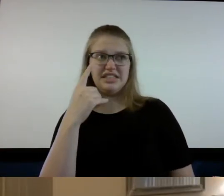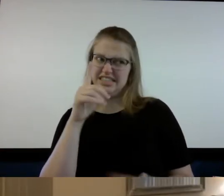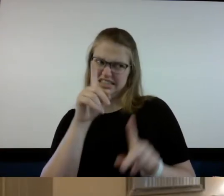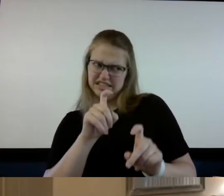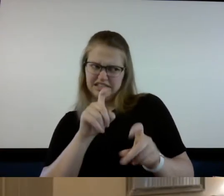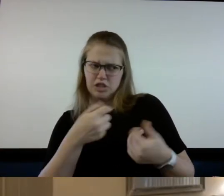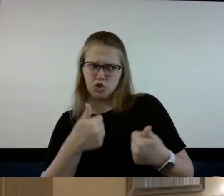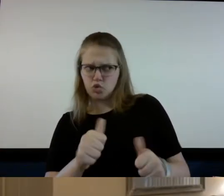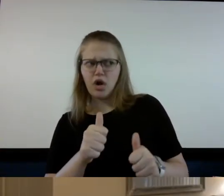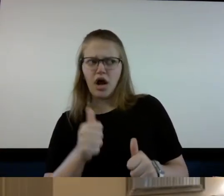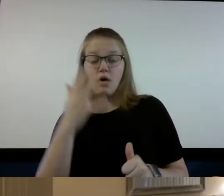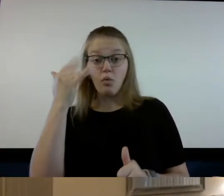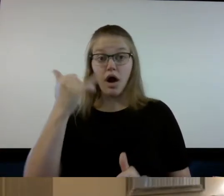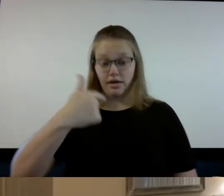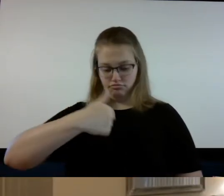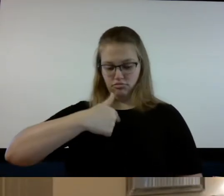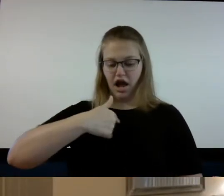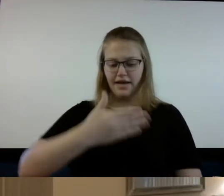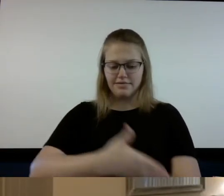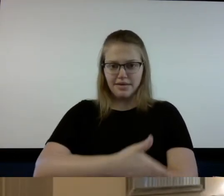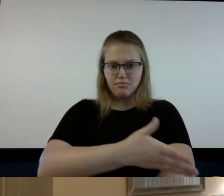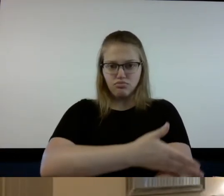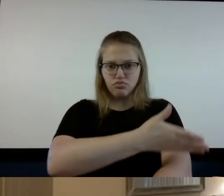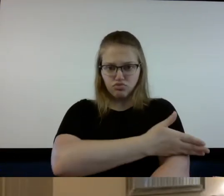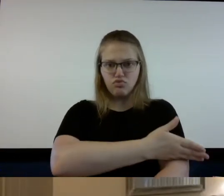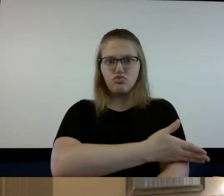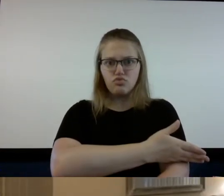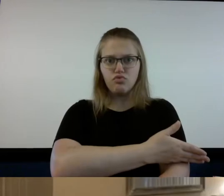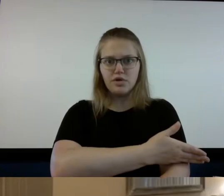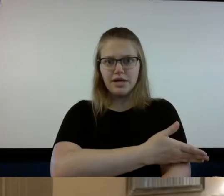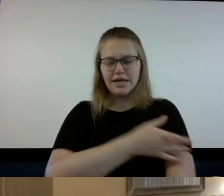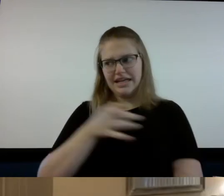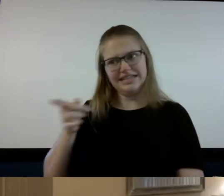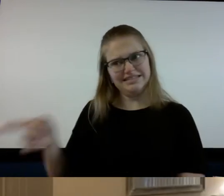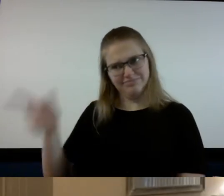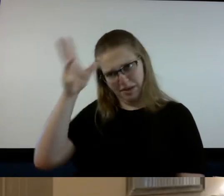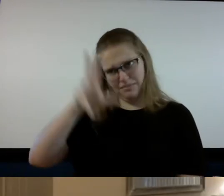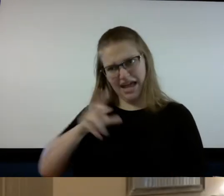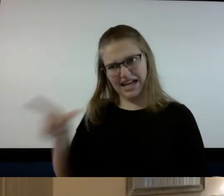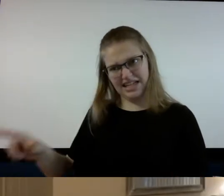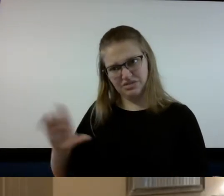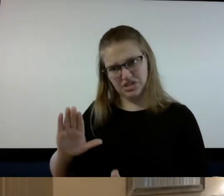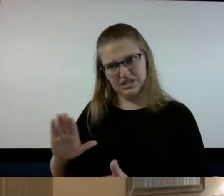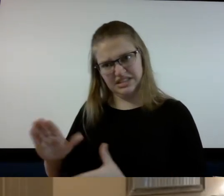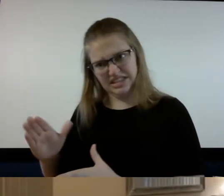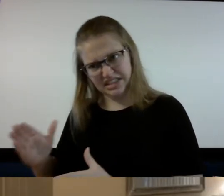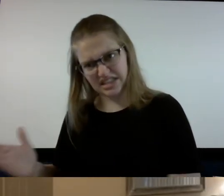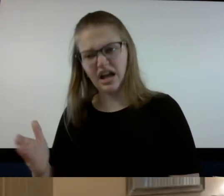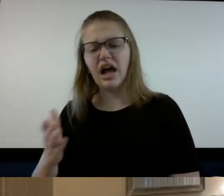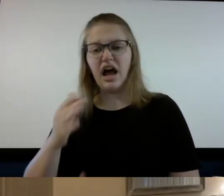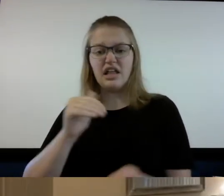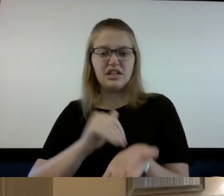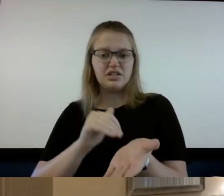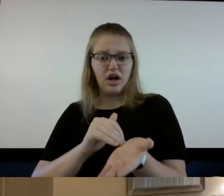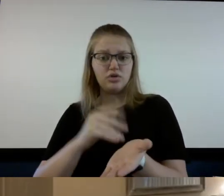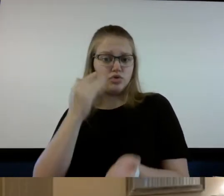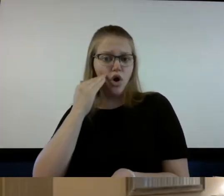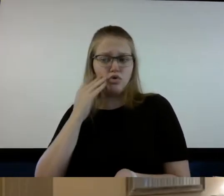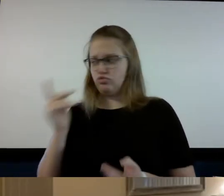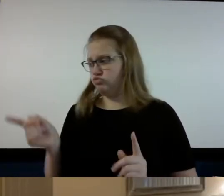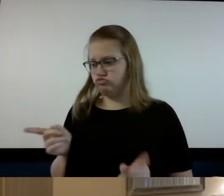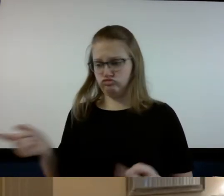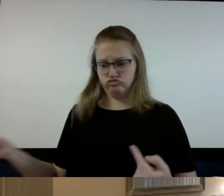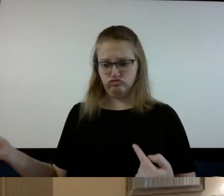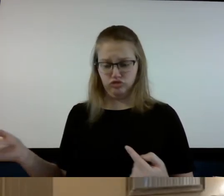because uh my system was uh beating it and they wanted if we was the same blood type